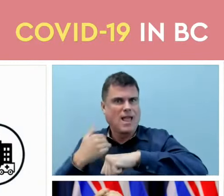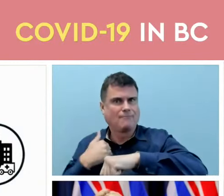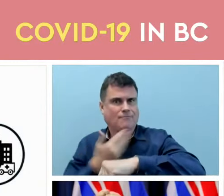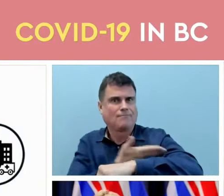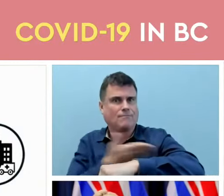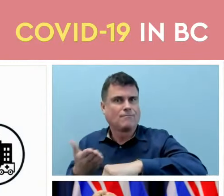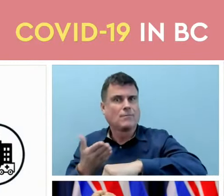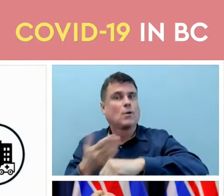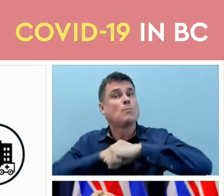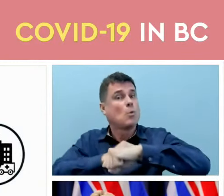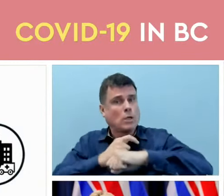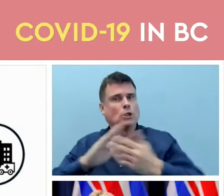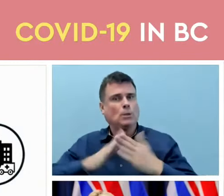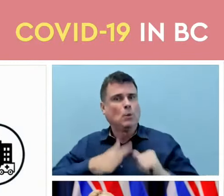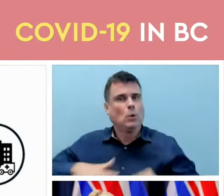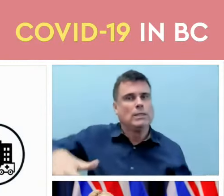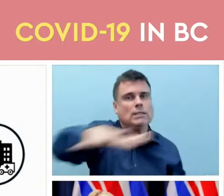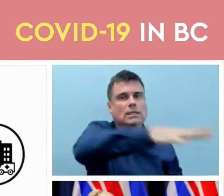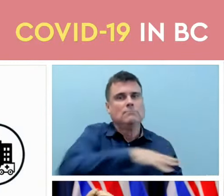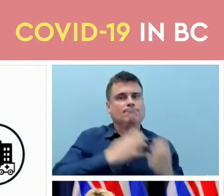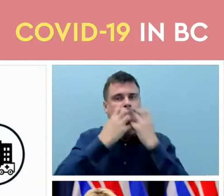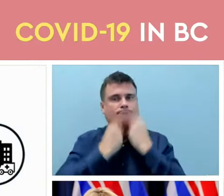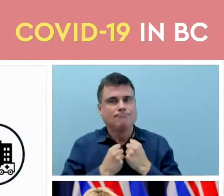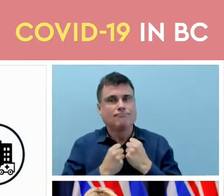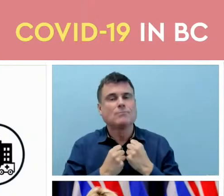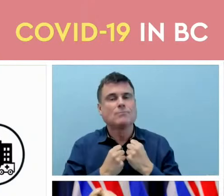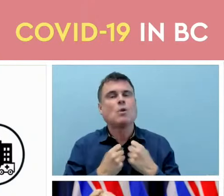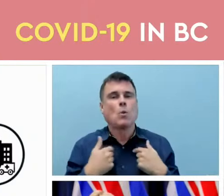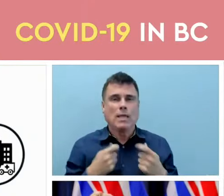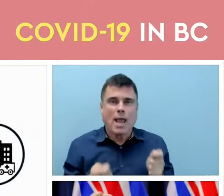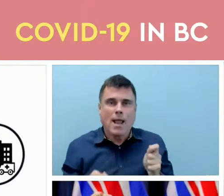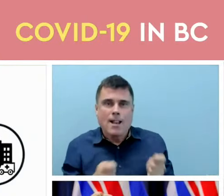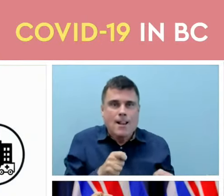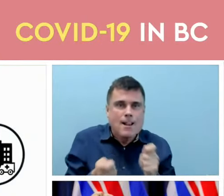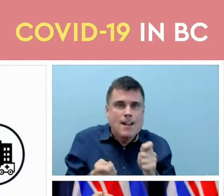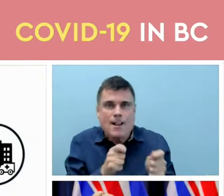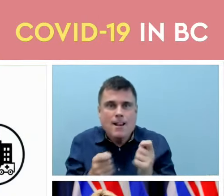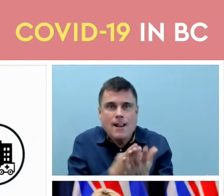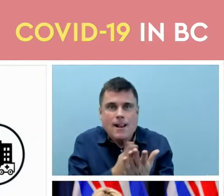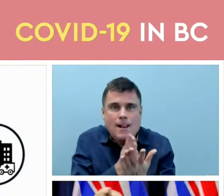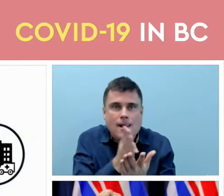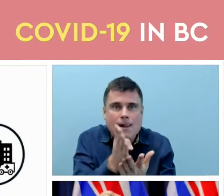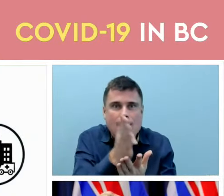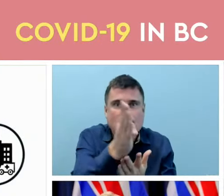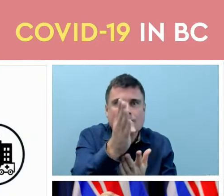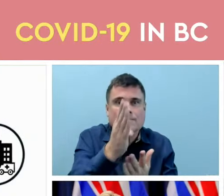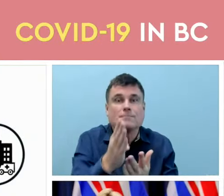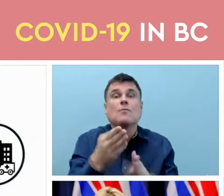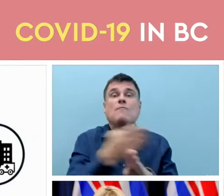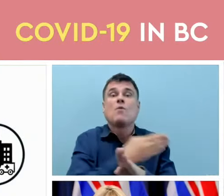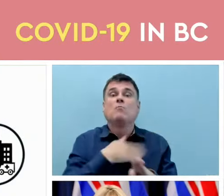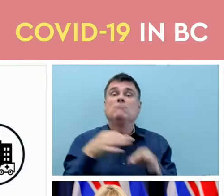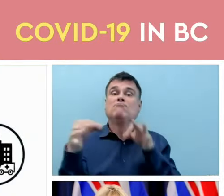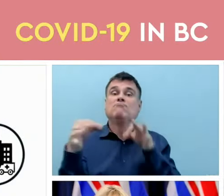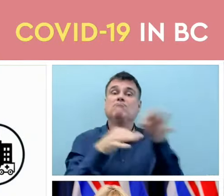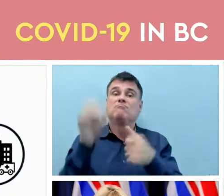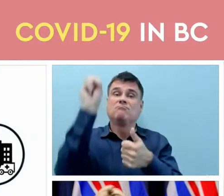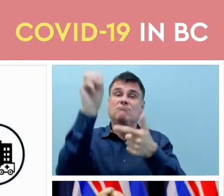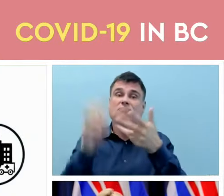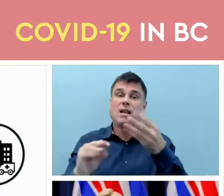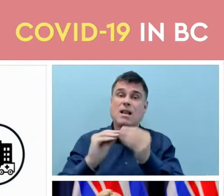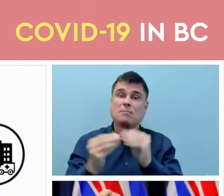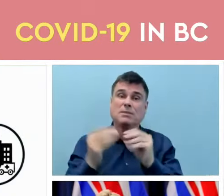we can move ahead with some other steps. Before I get into the data, though, I would like to take a moment to acknowledge